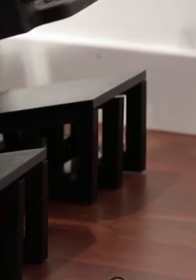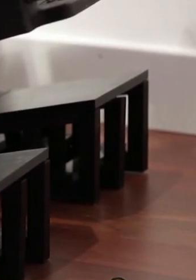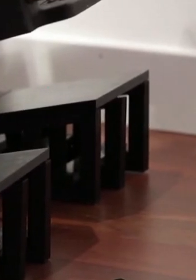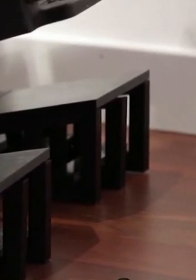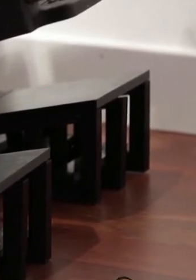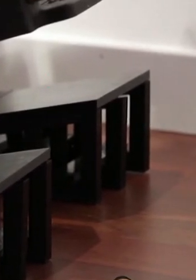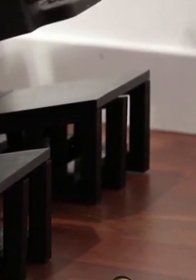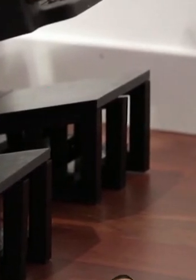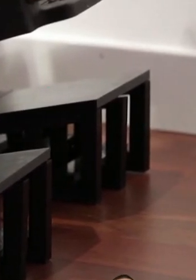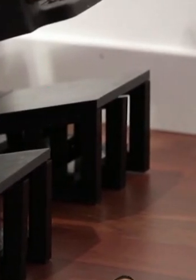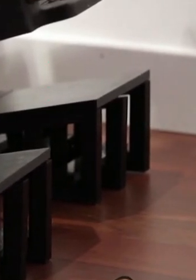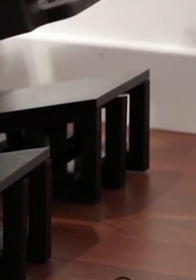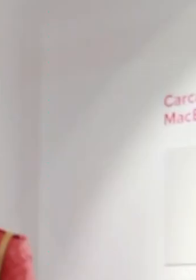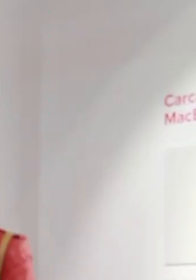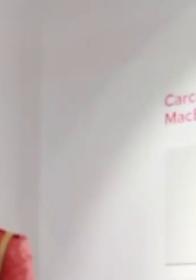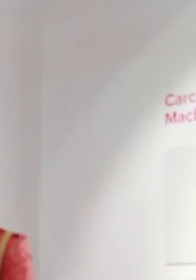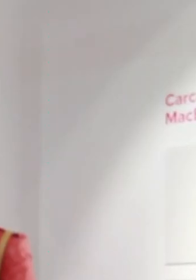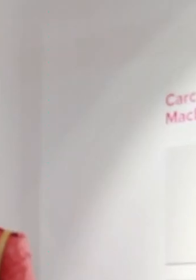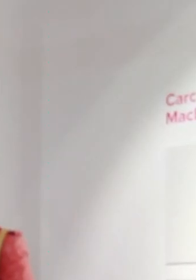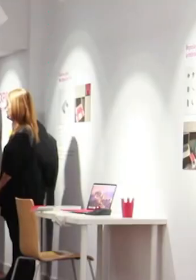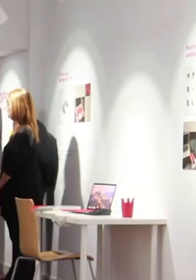and this could be an opening.